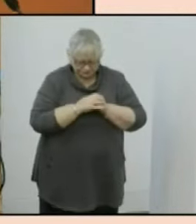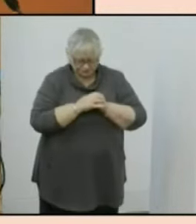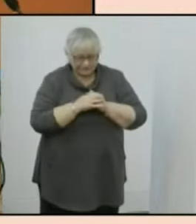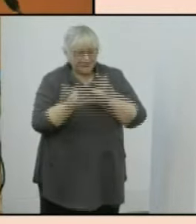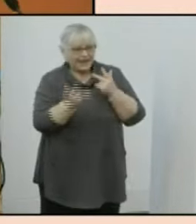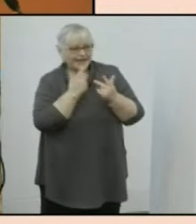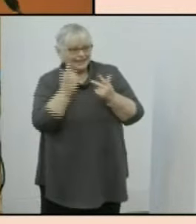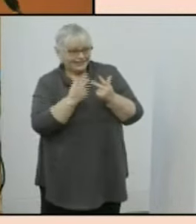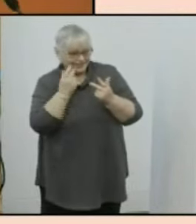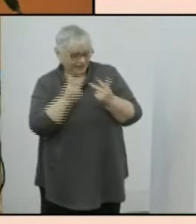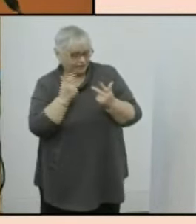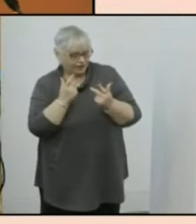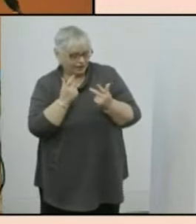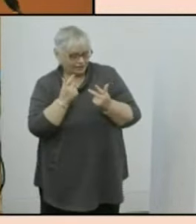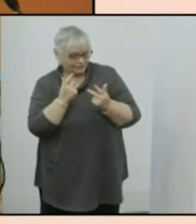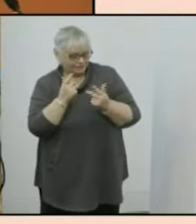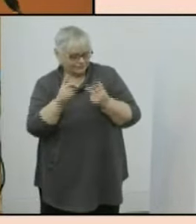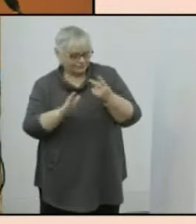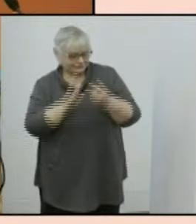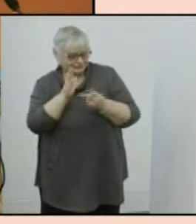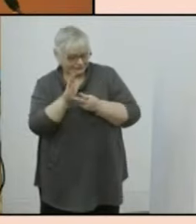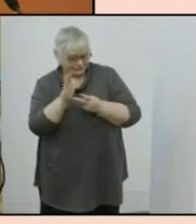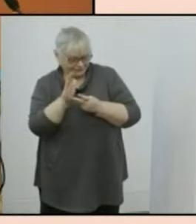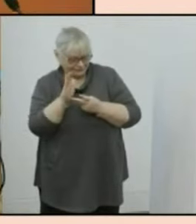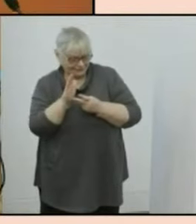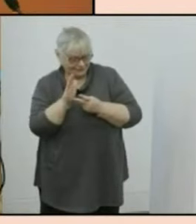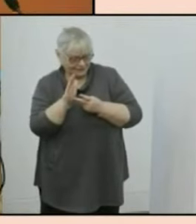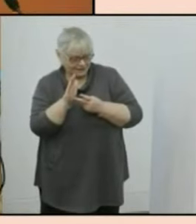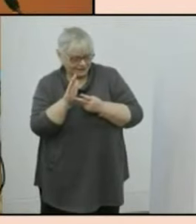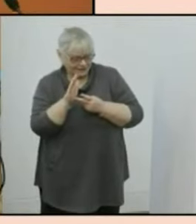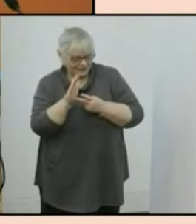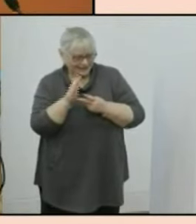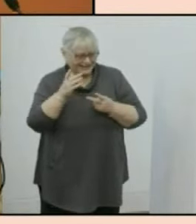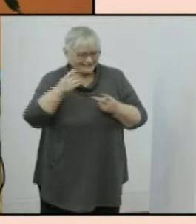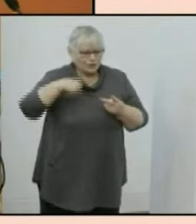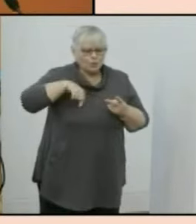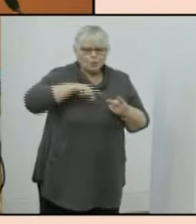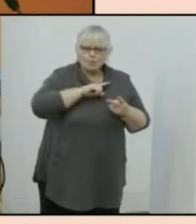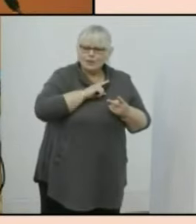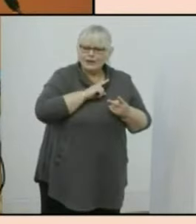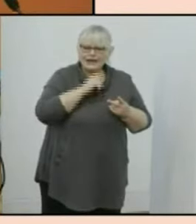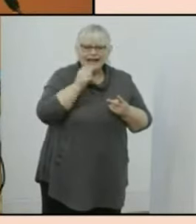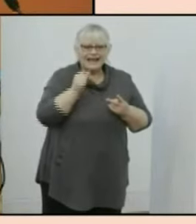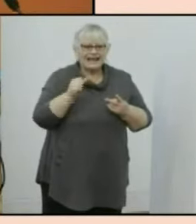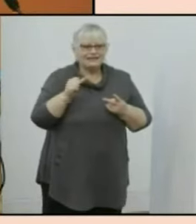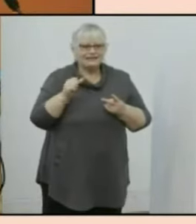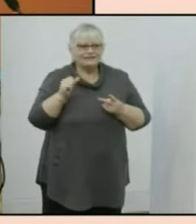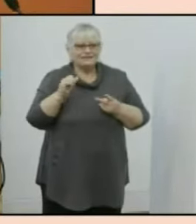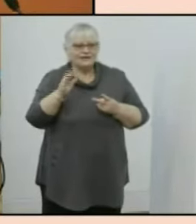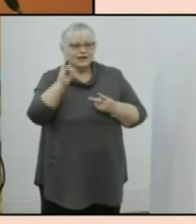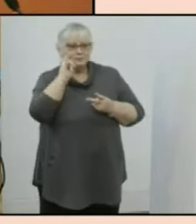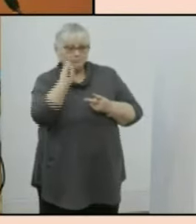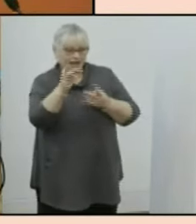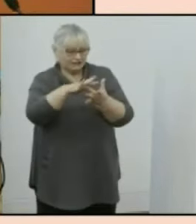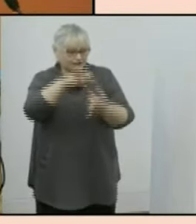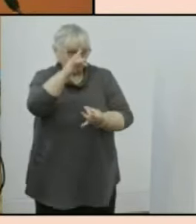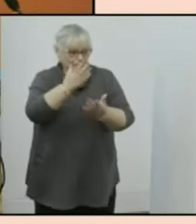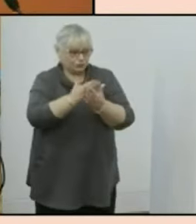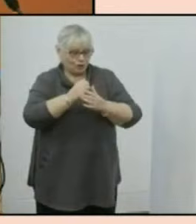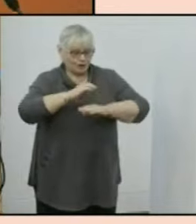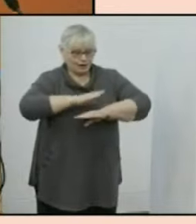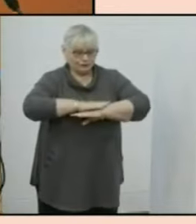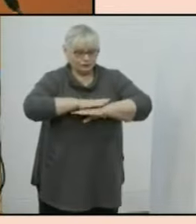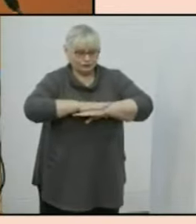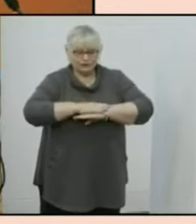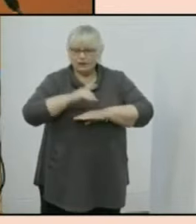the other part of that is that we have um bad spirit out our country as well now